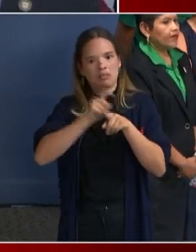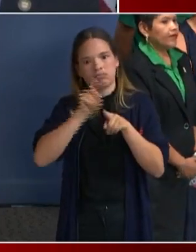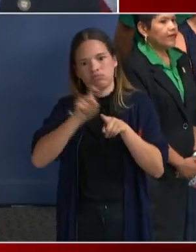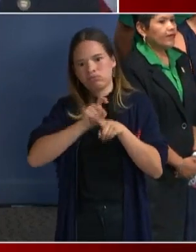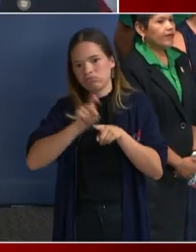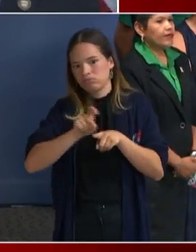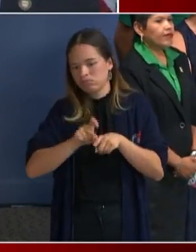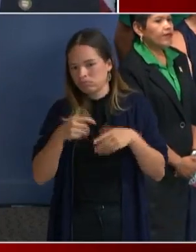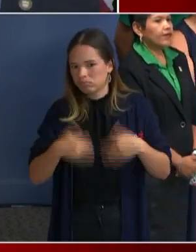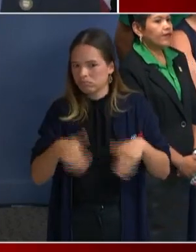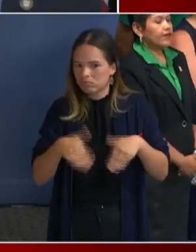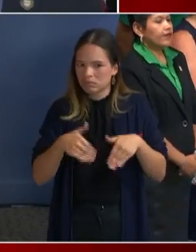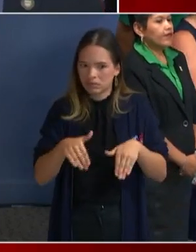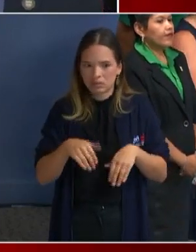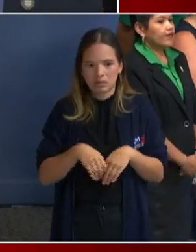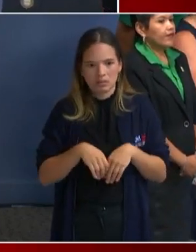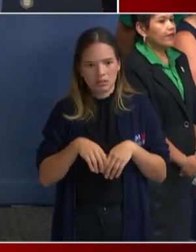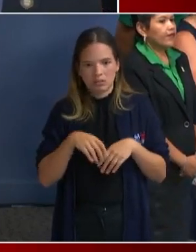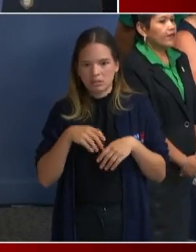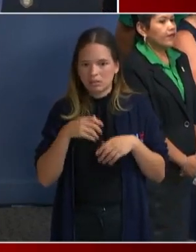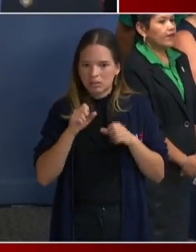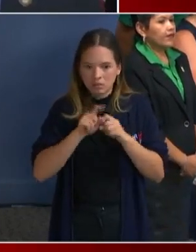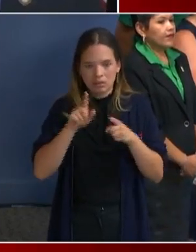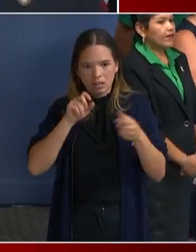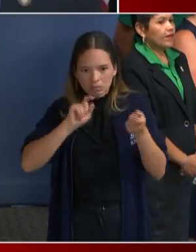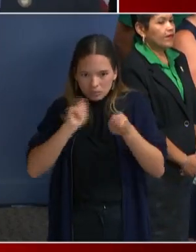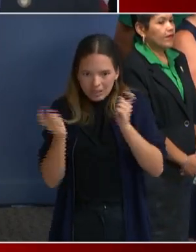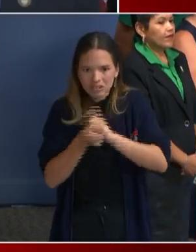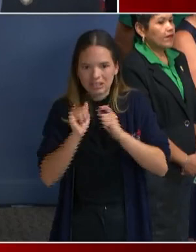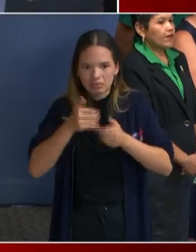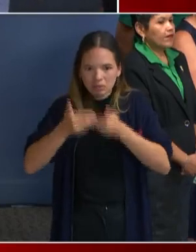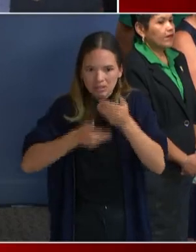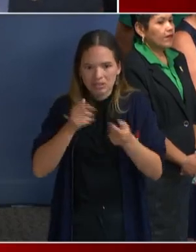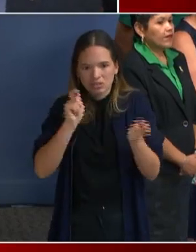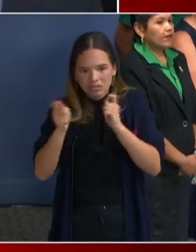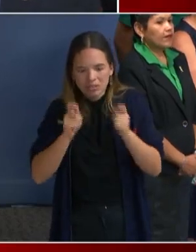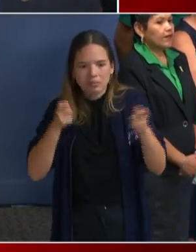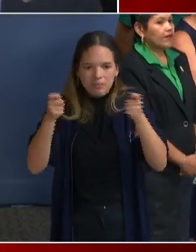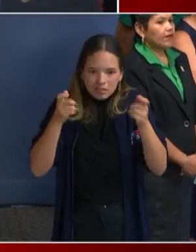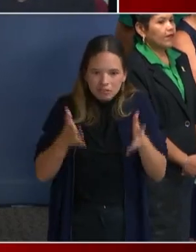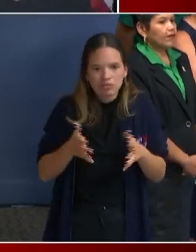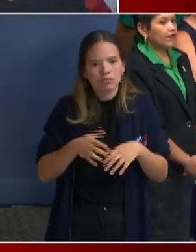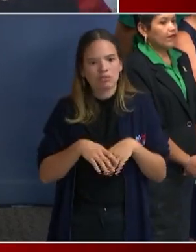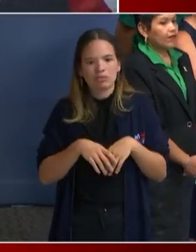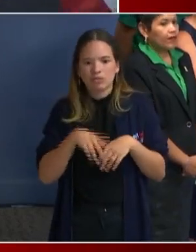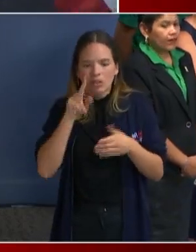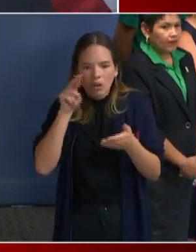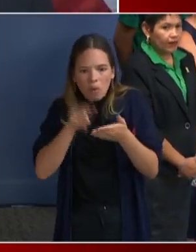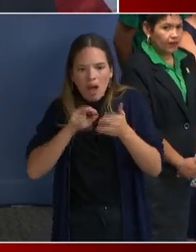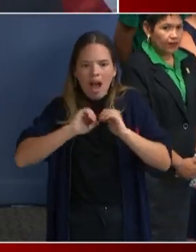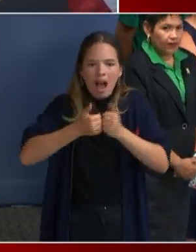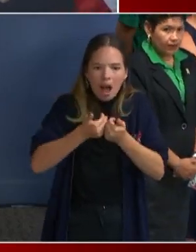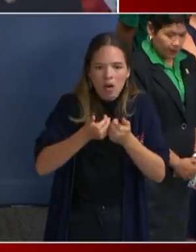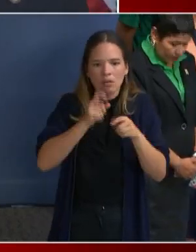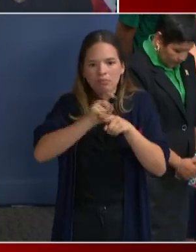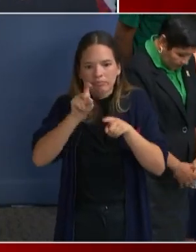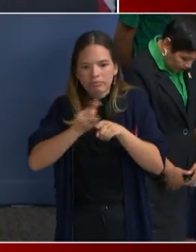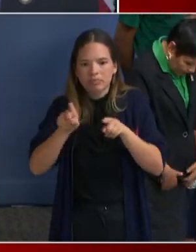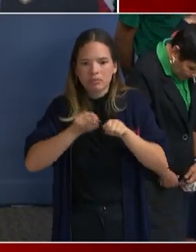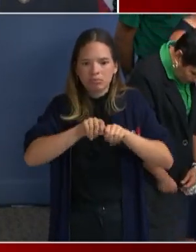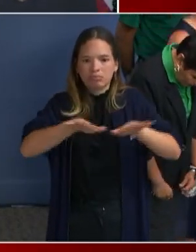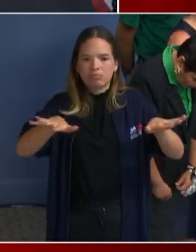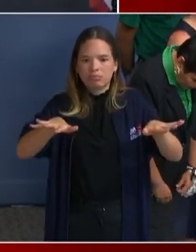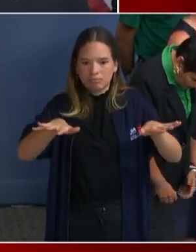if there are any opportunities to change processes or management or looking at how calls were dispatched, we take those